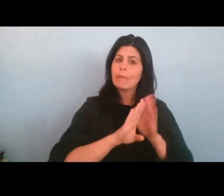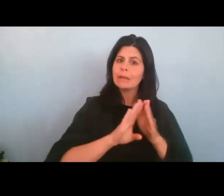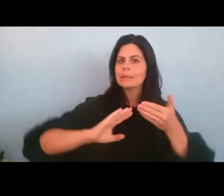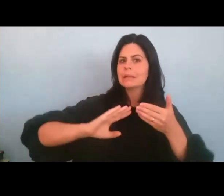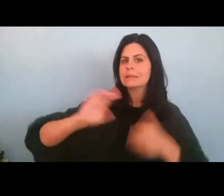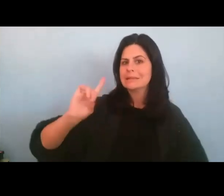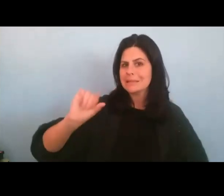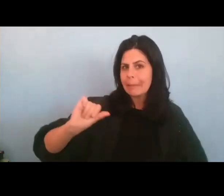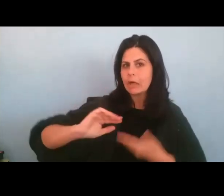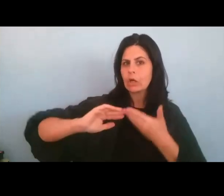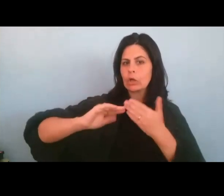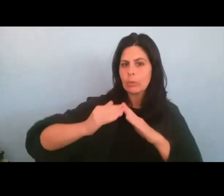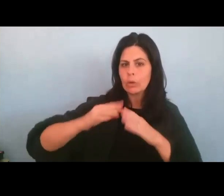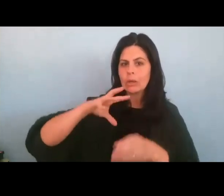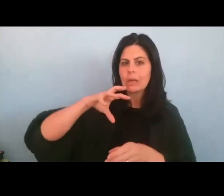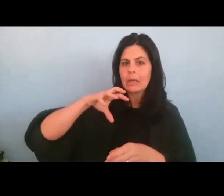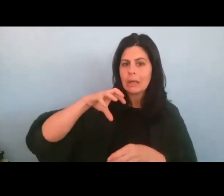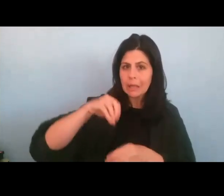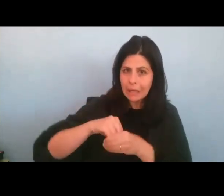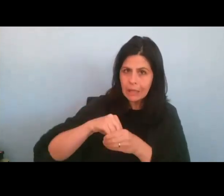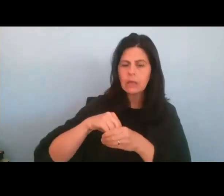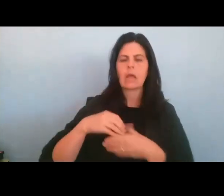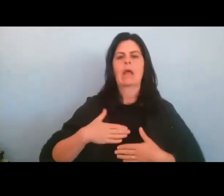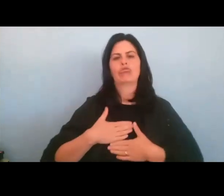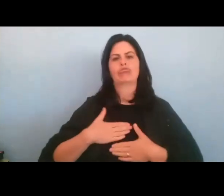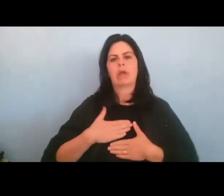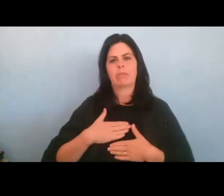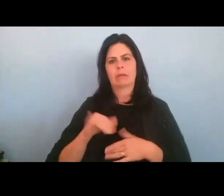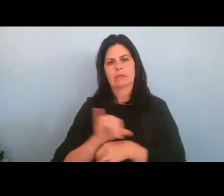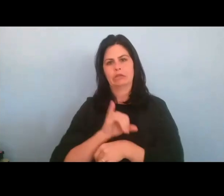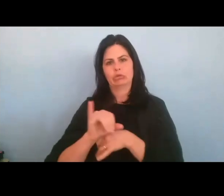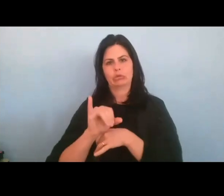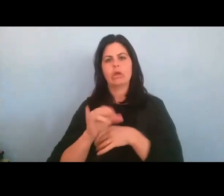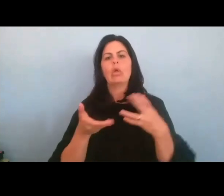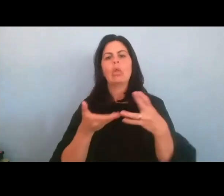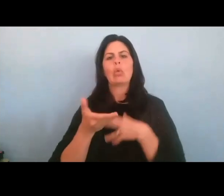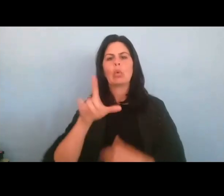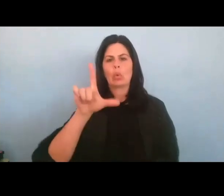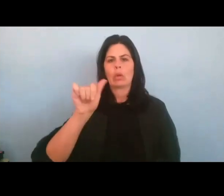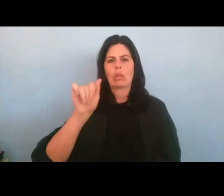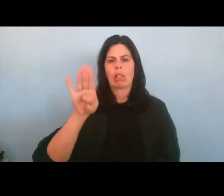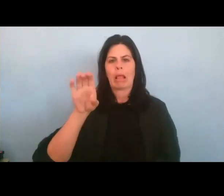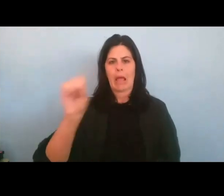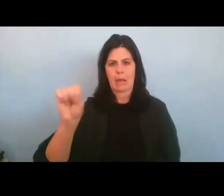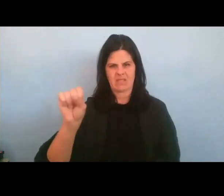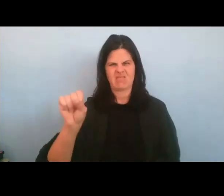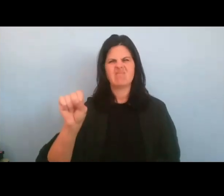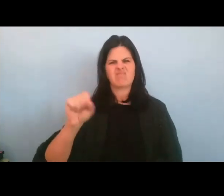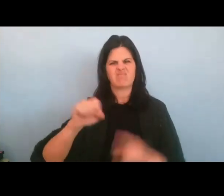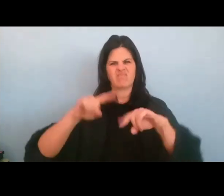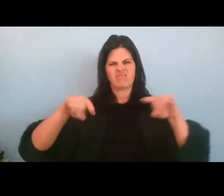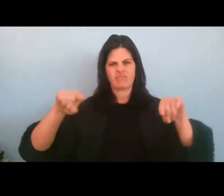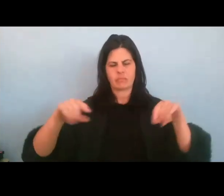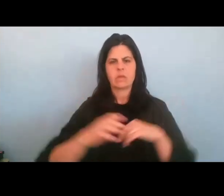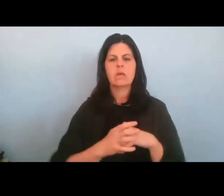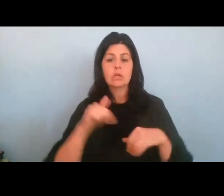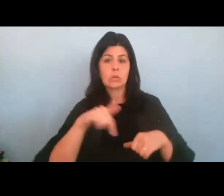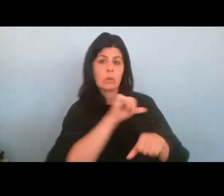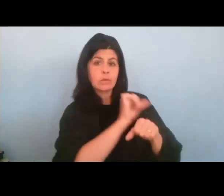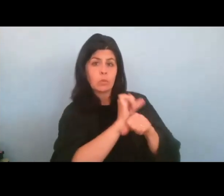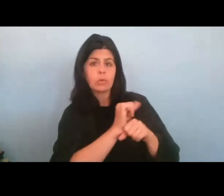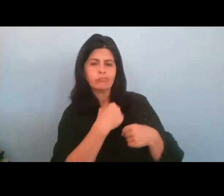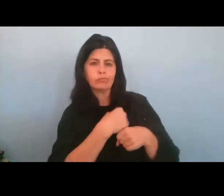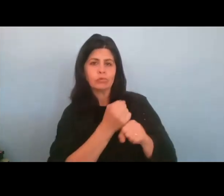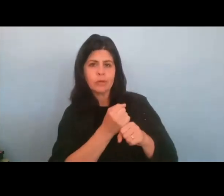within the entertainment industry through our various labs. This work helps increase diverse and authentic